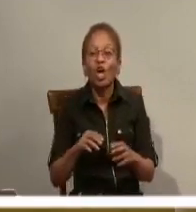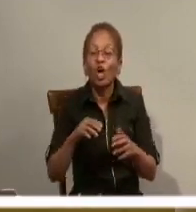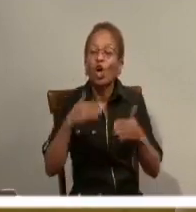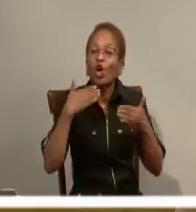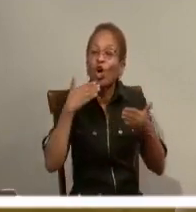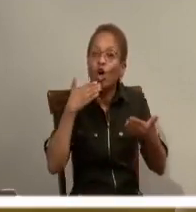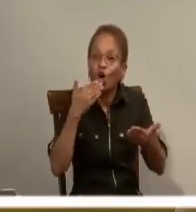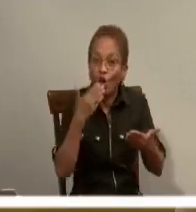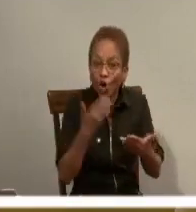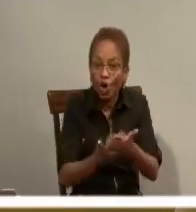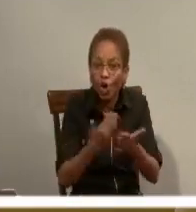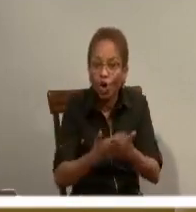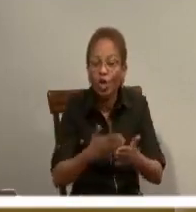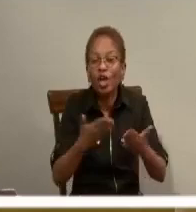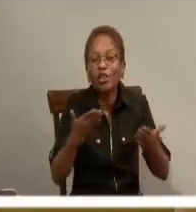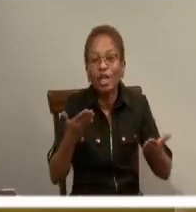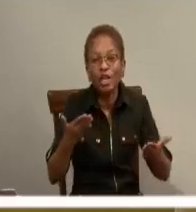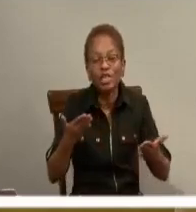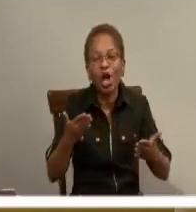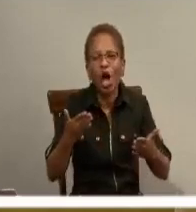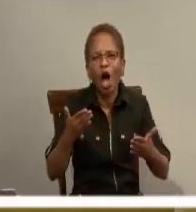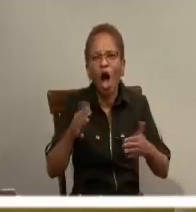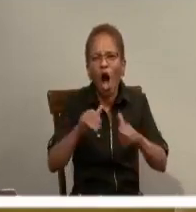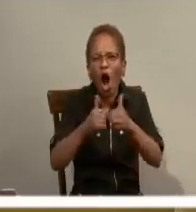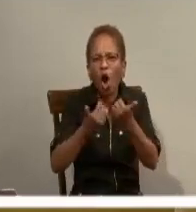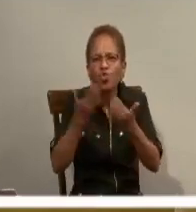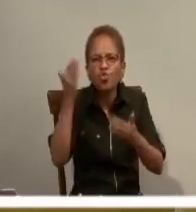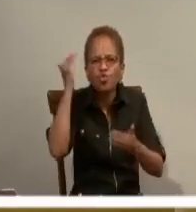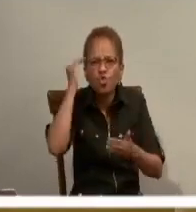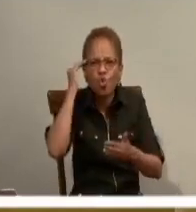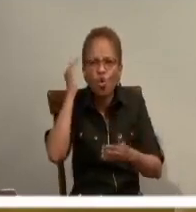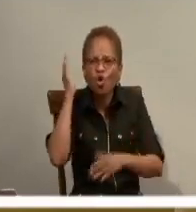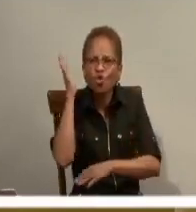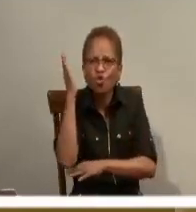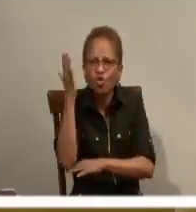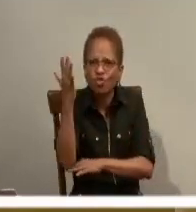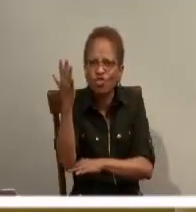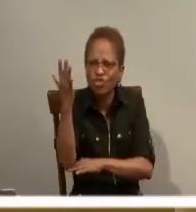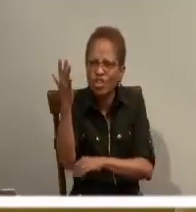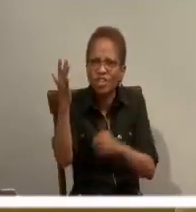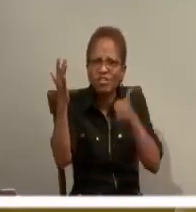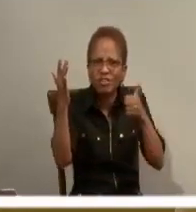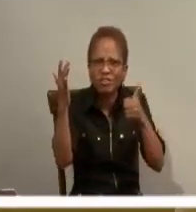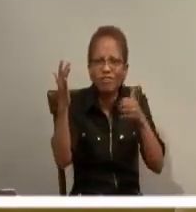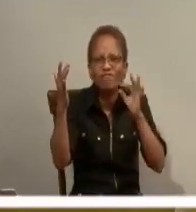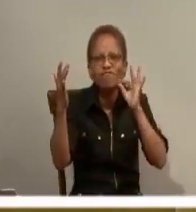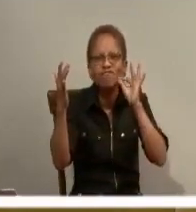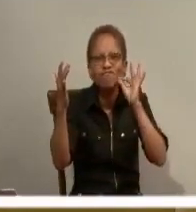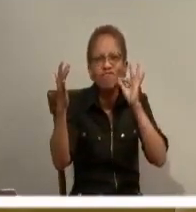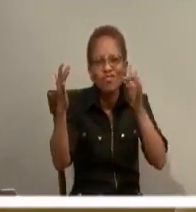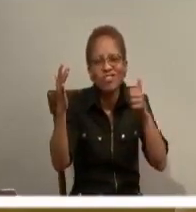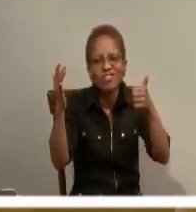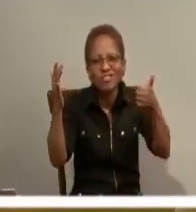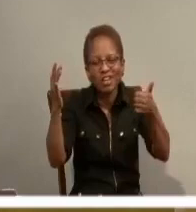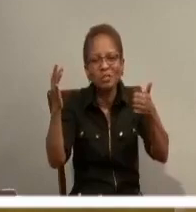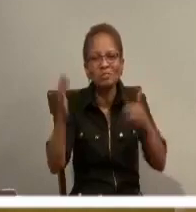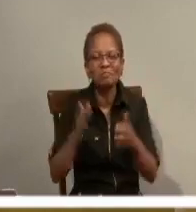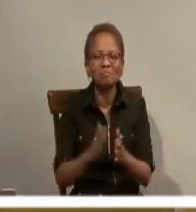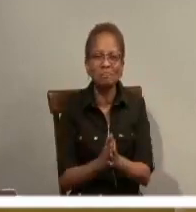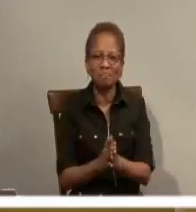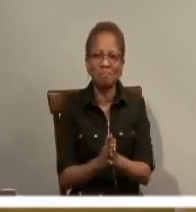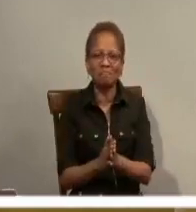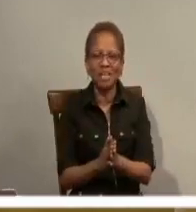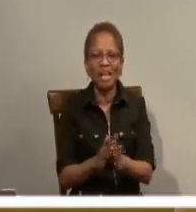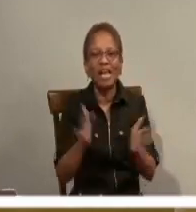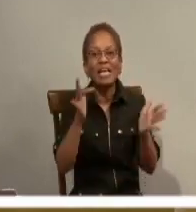the fruit, you will know them. And the Christian who is producing bad fruit, when he knocks